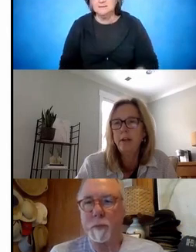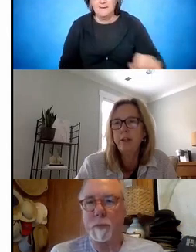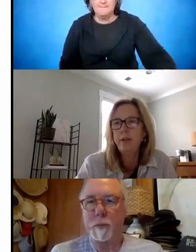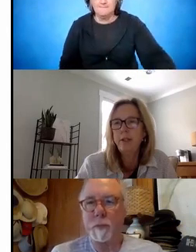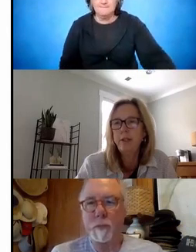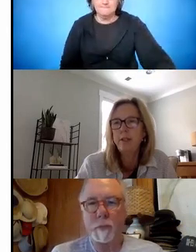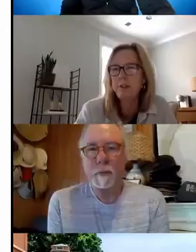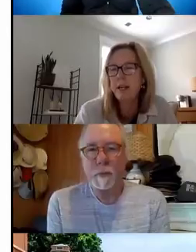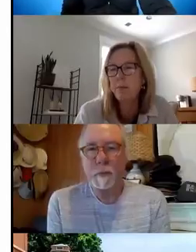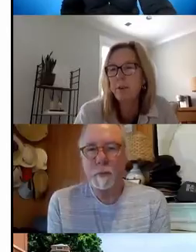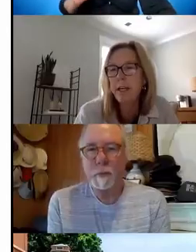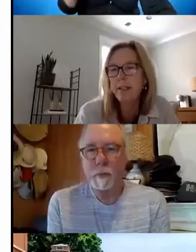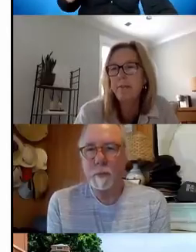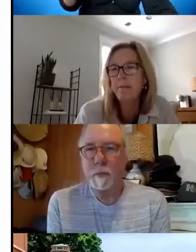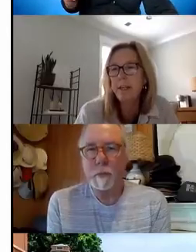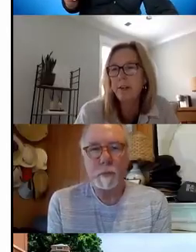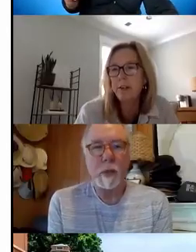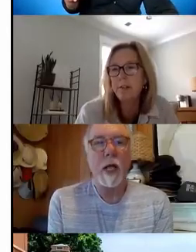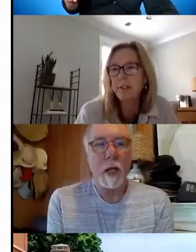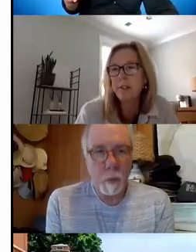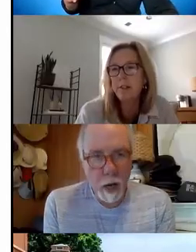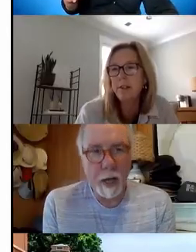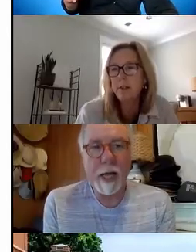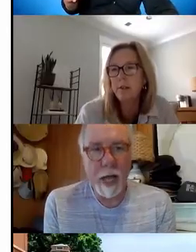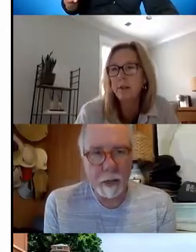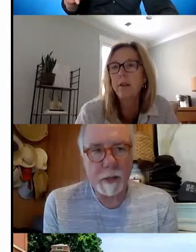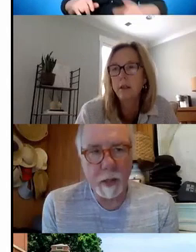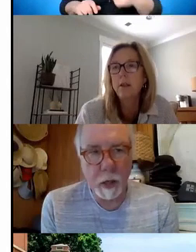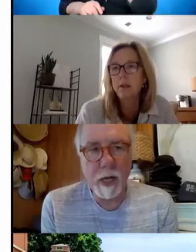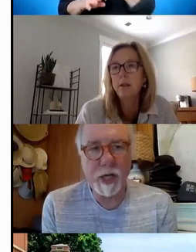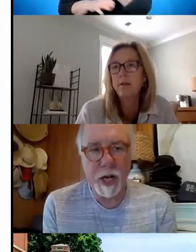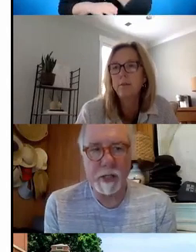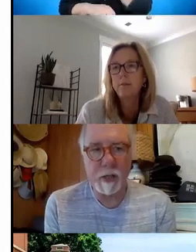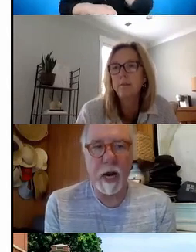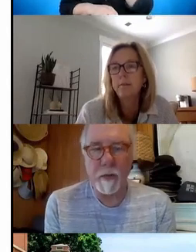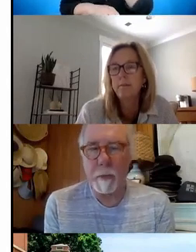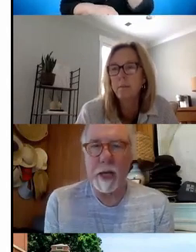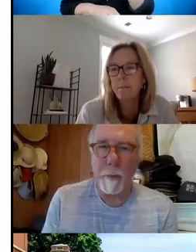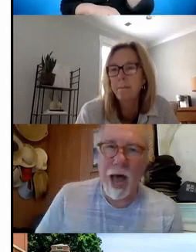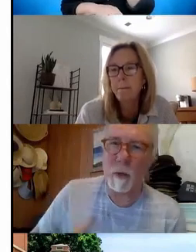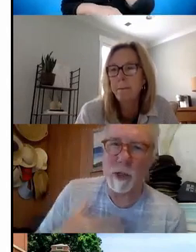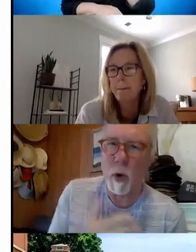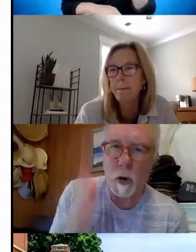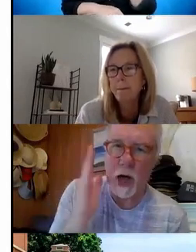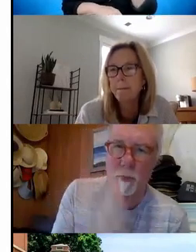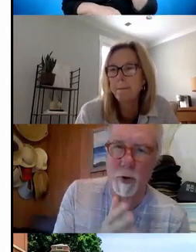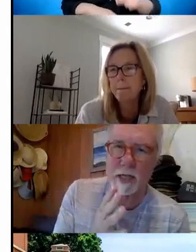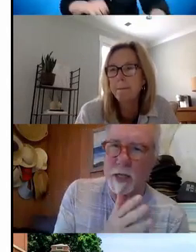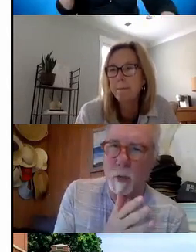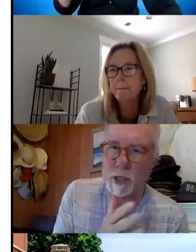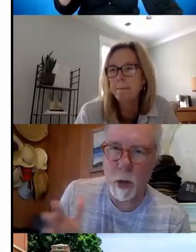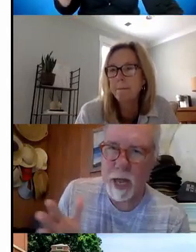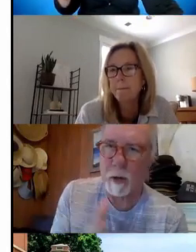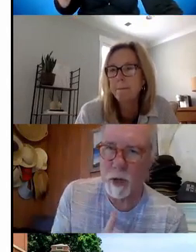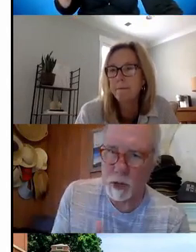Mary, do you want to take, did you say pre-ETS and VR services? Yeah. The question is, you know, mine was more around pre